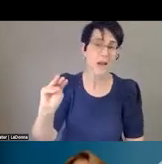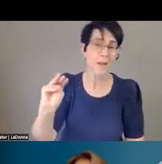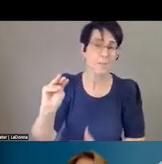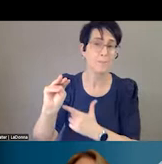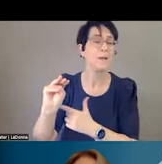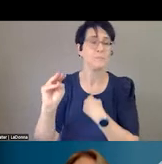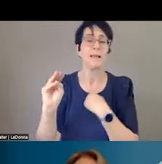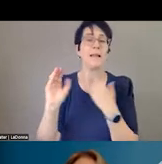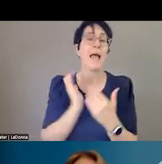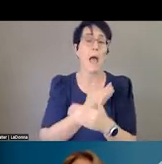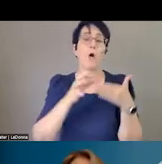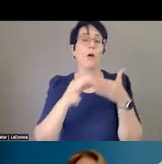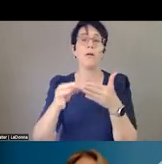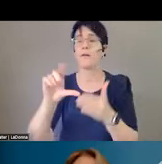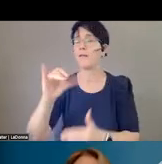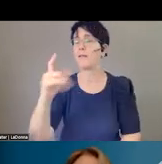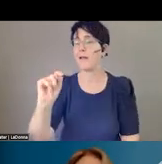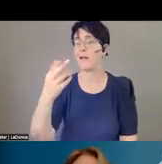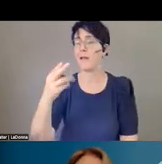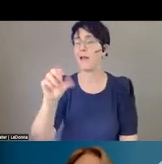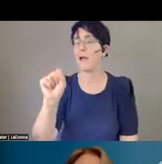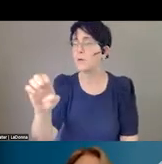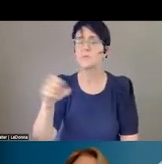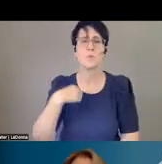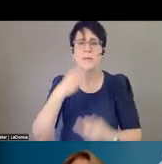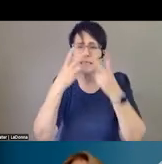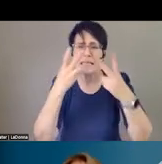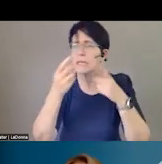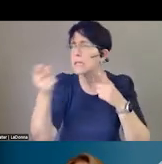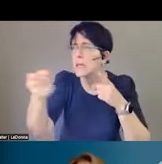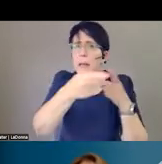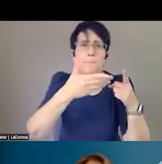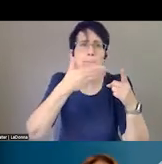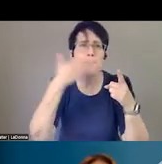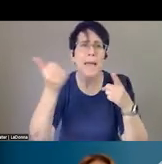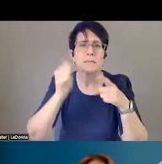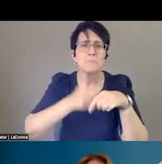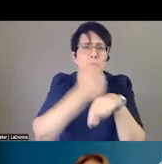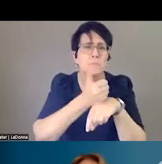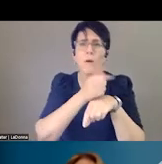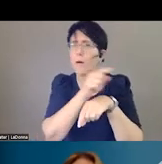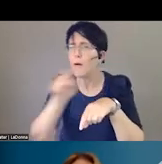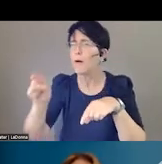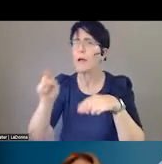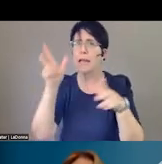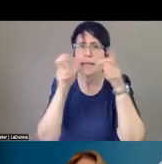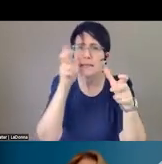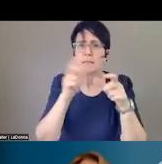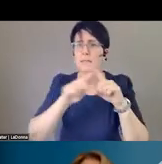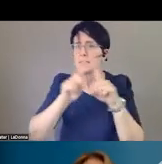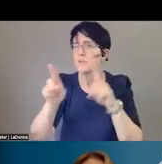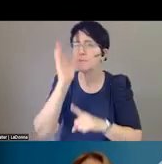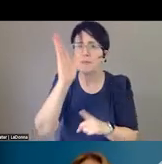helping us with best practices, hearing speakers all across the country. And it is guiding our path. And so, I want to say thank you.